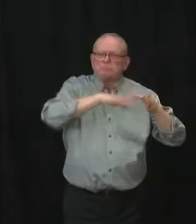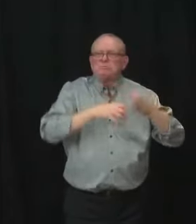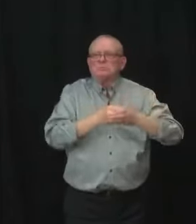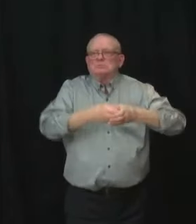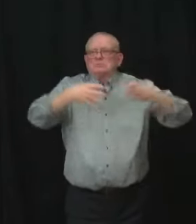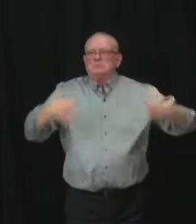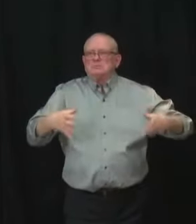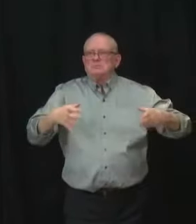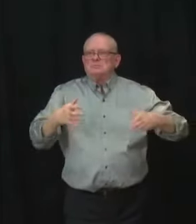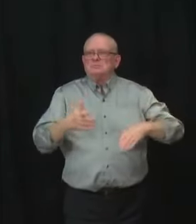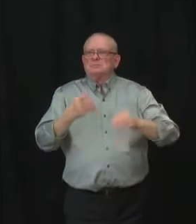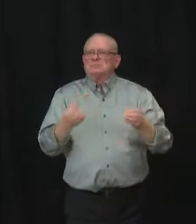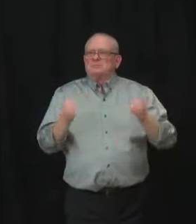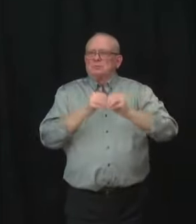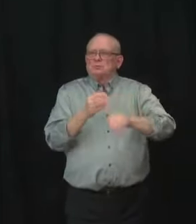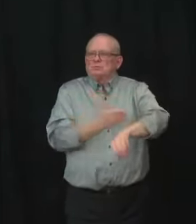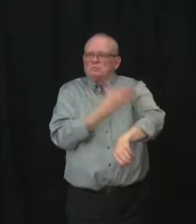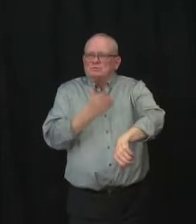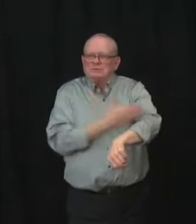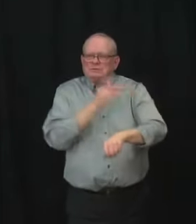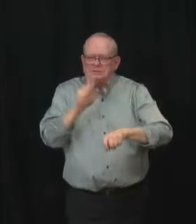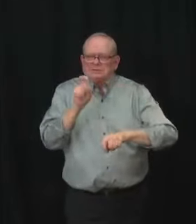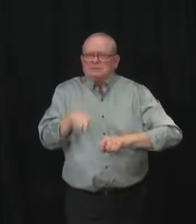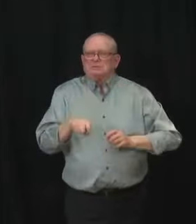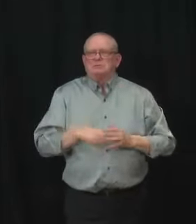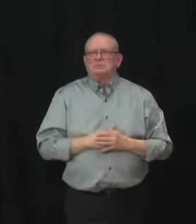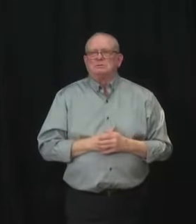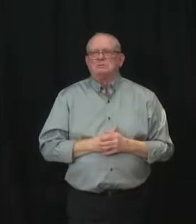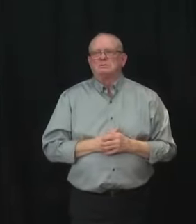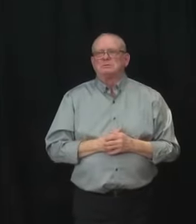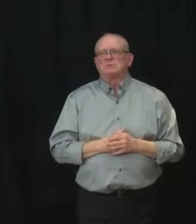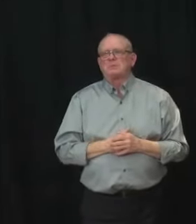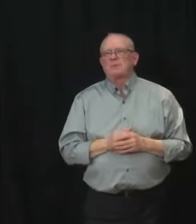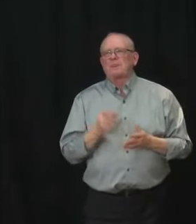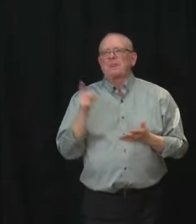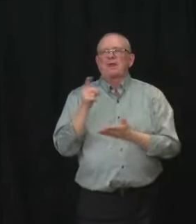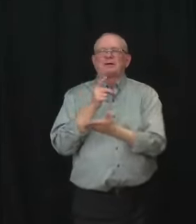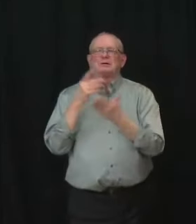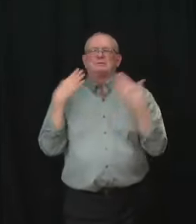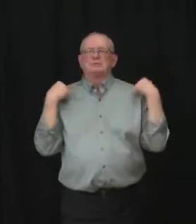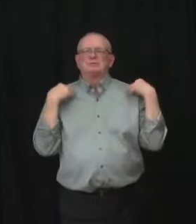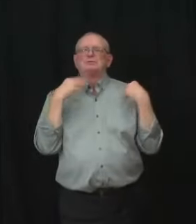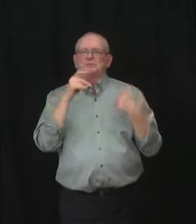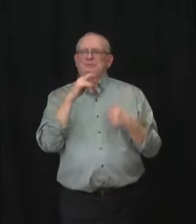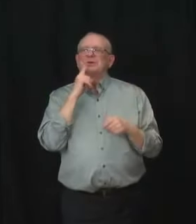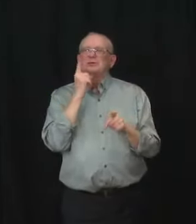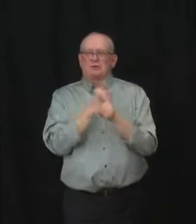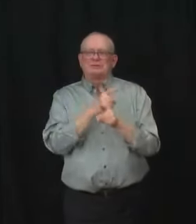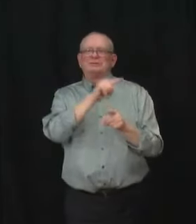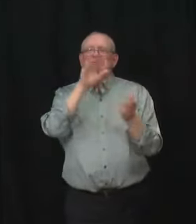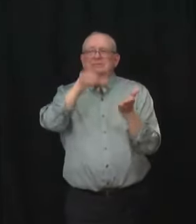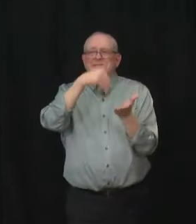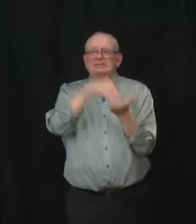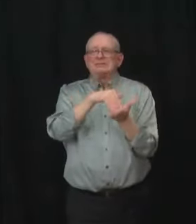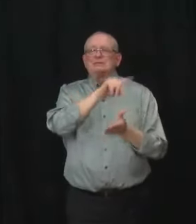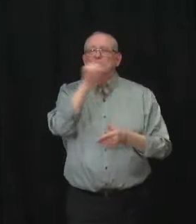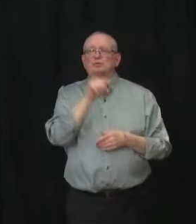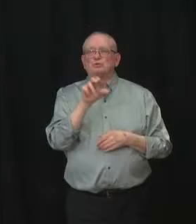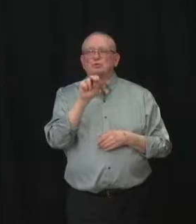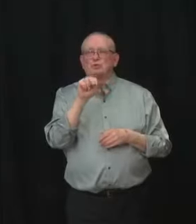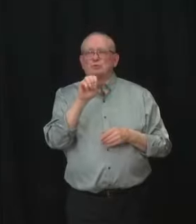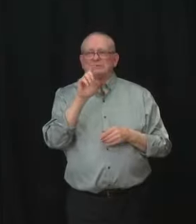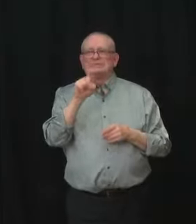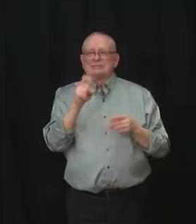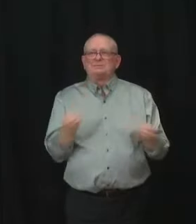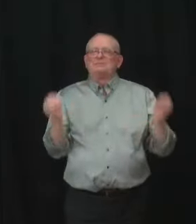we we fully understand um the need for increased infrastructure within the central zone uh and Red Deer and I can't and work